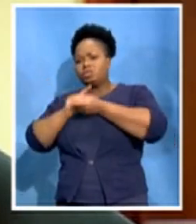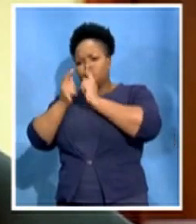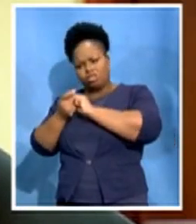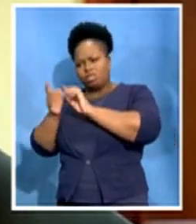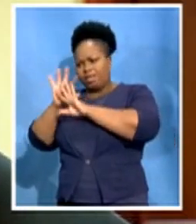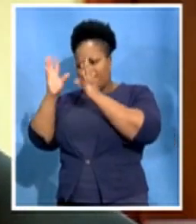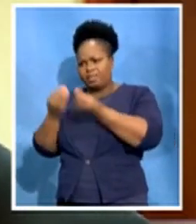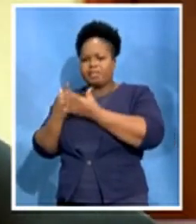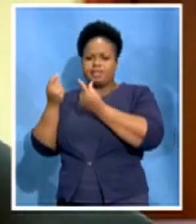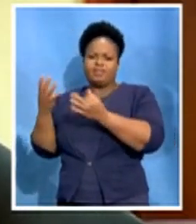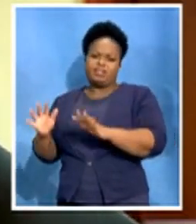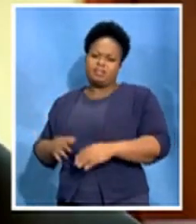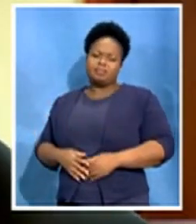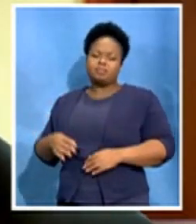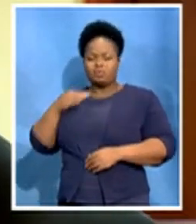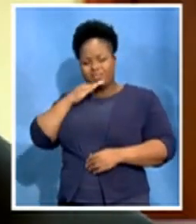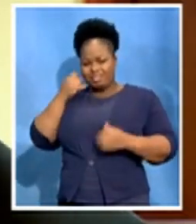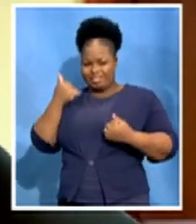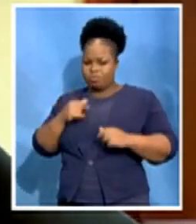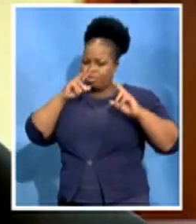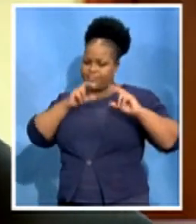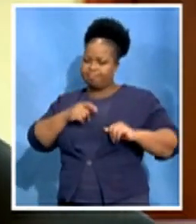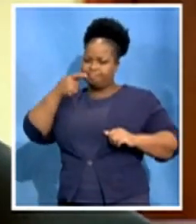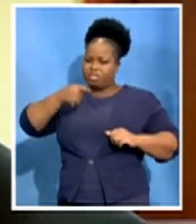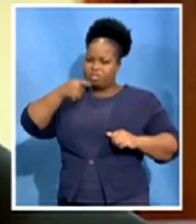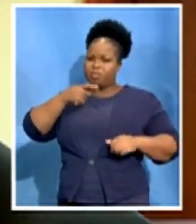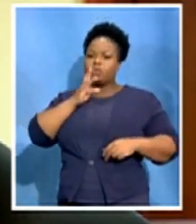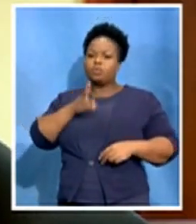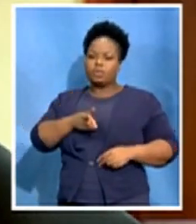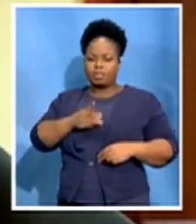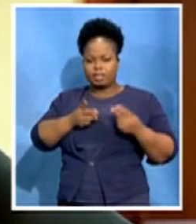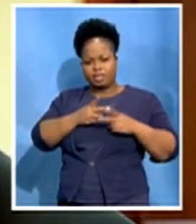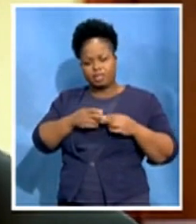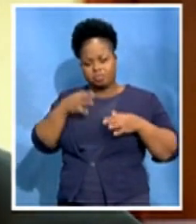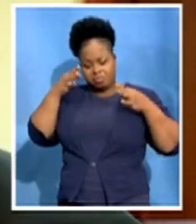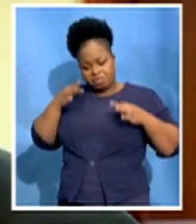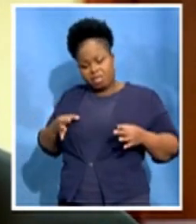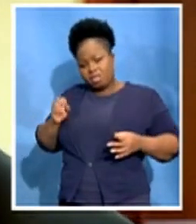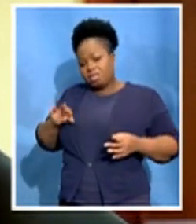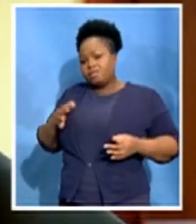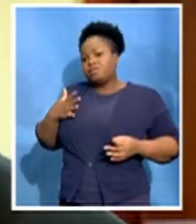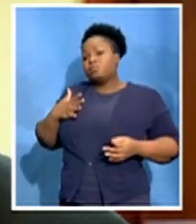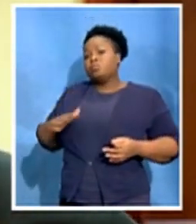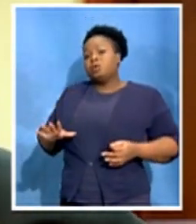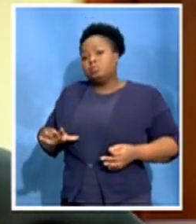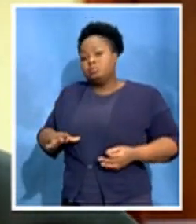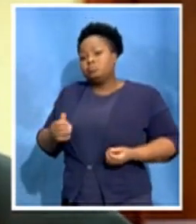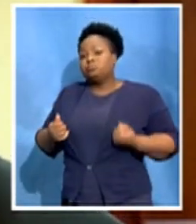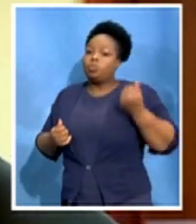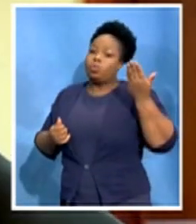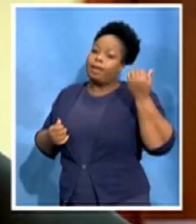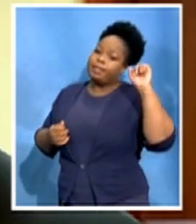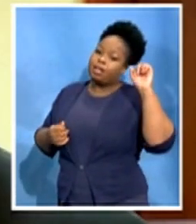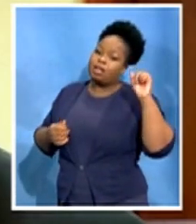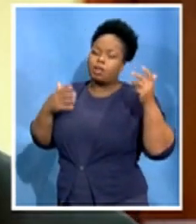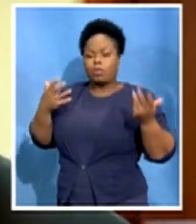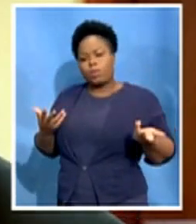the judgment and we will then decide whether we are going to appeal this particular ruling of the Labour